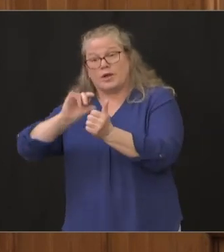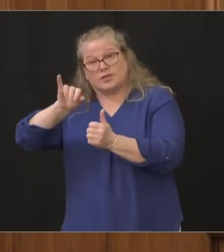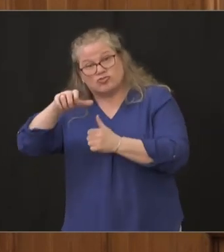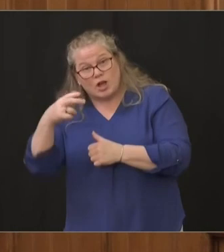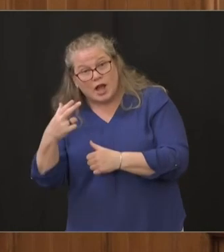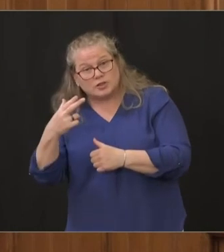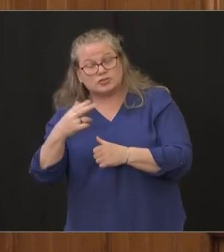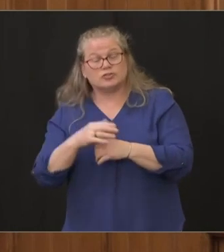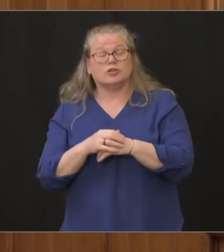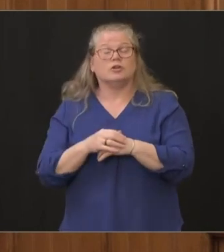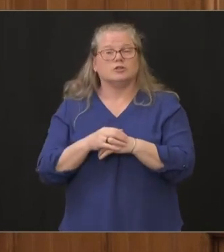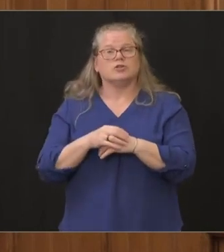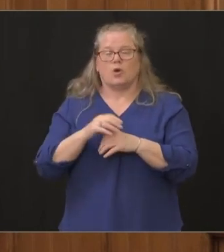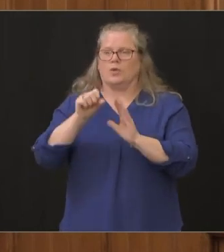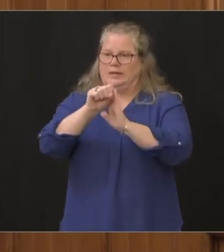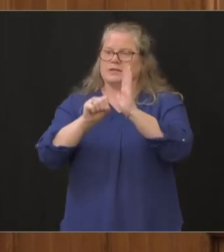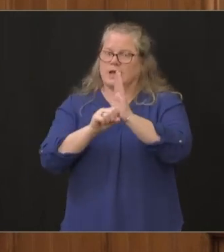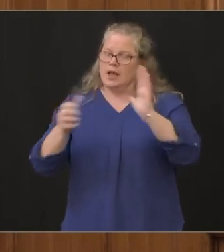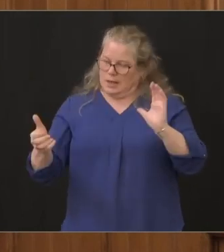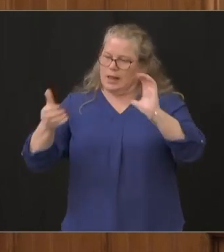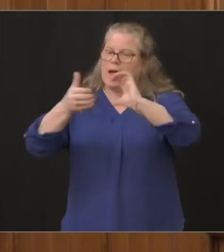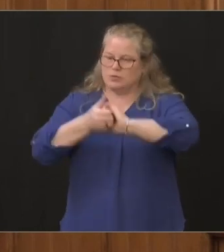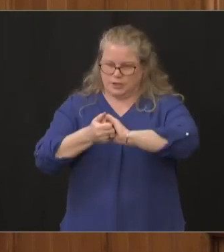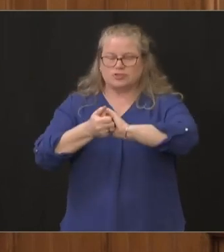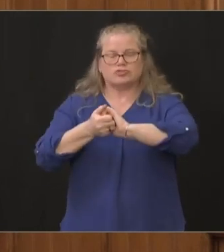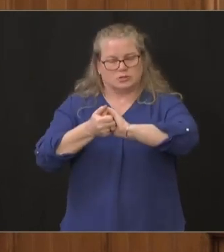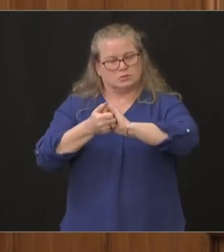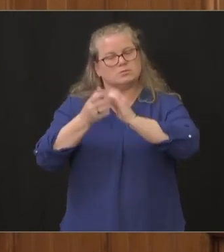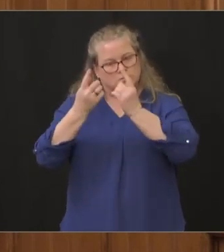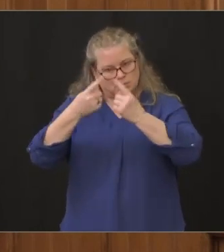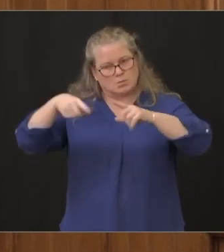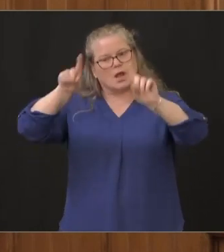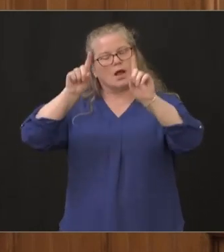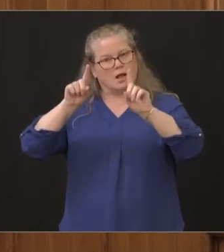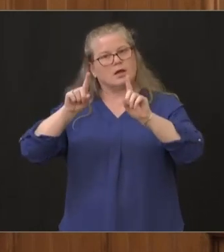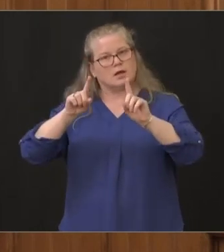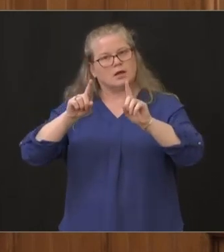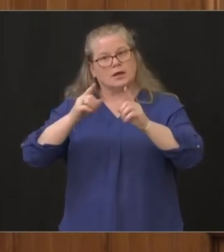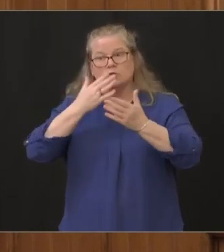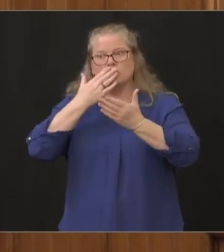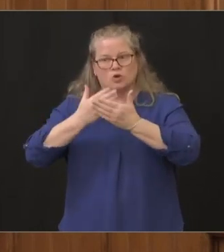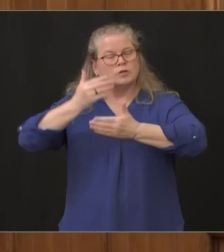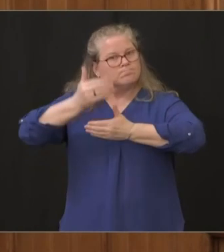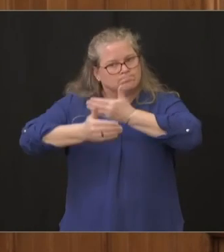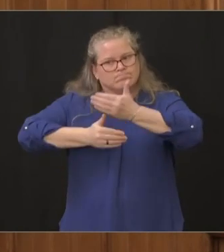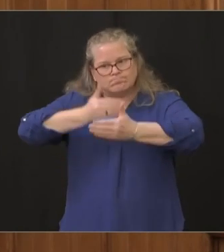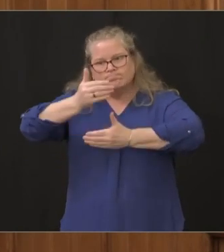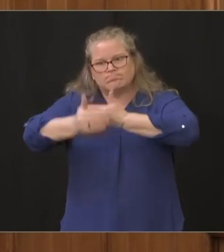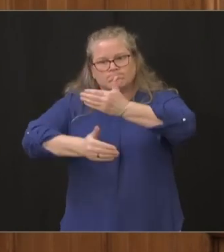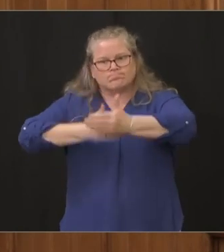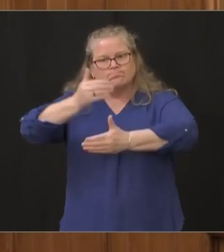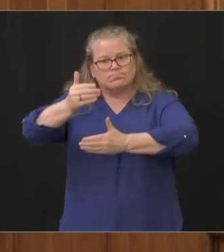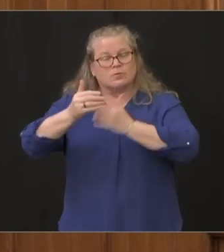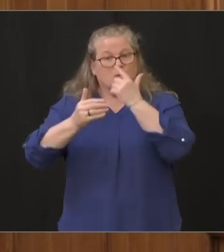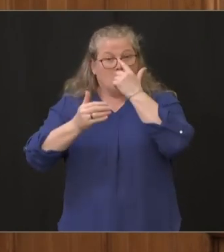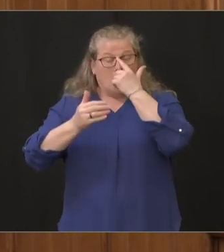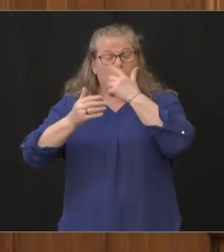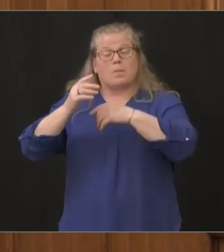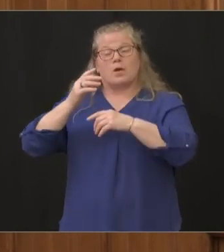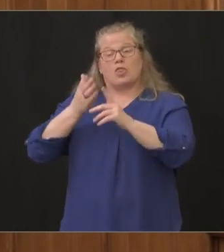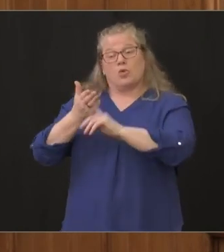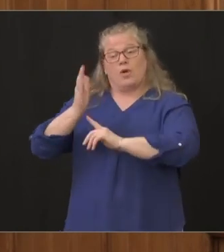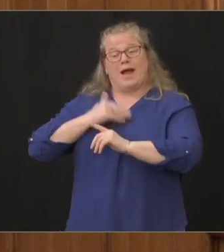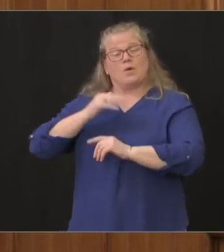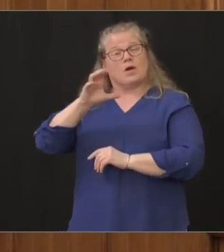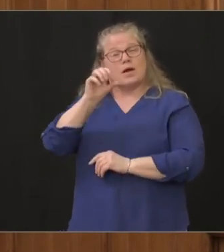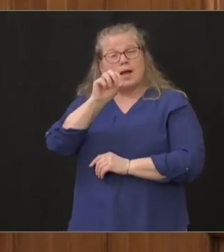state is is it's very real uh and it happens in a very systematic way but the the through the connecticut hospital association all of